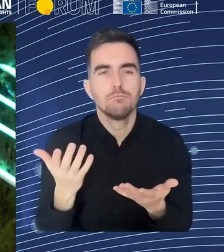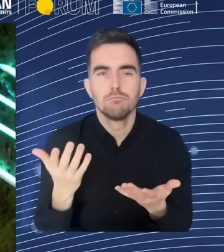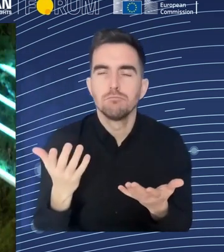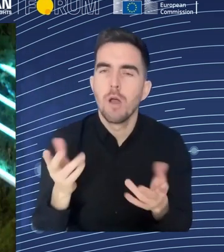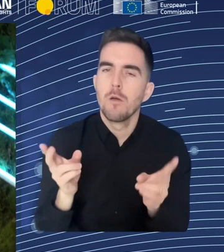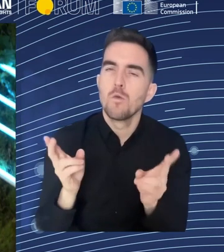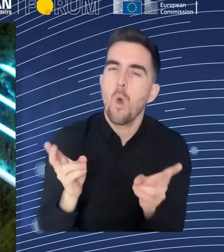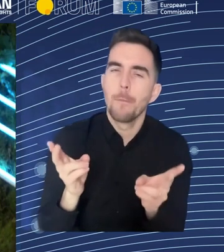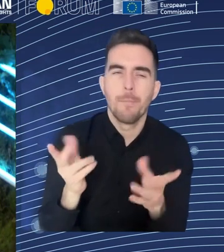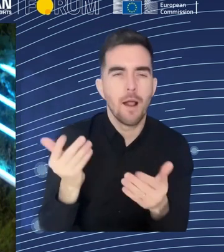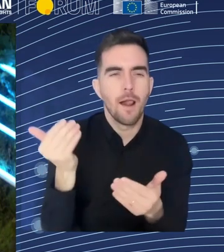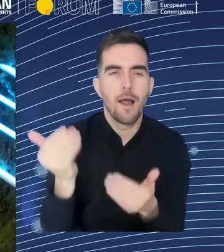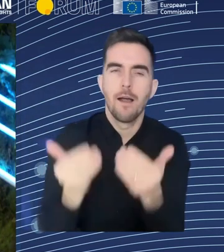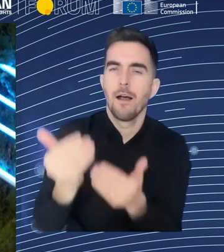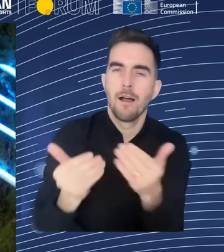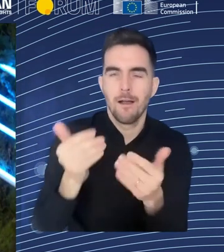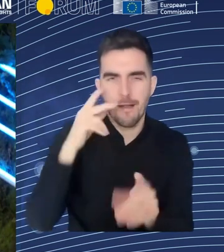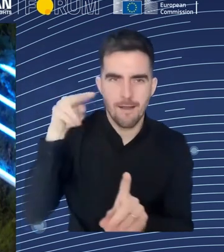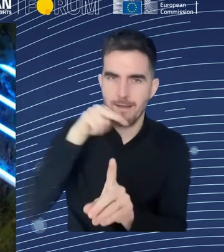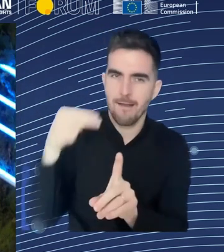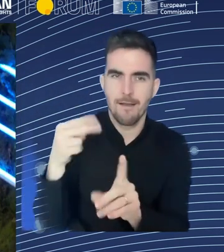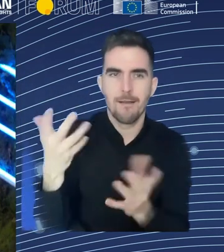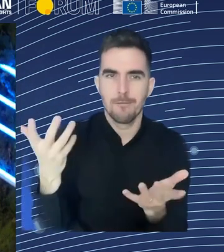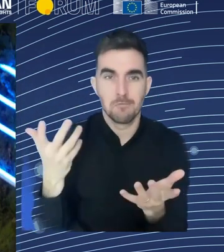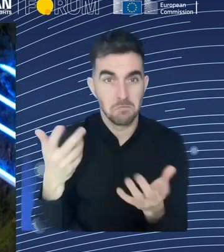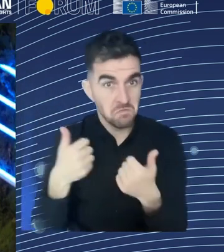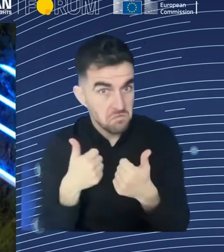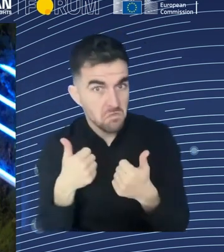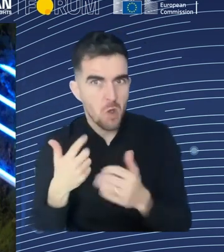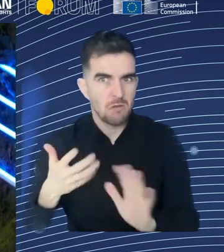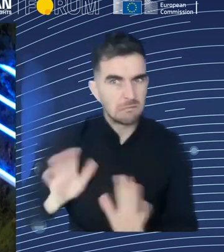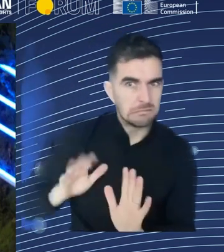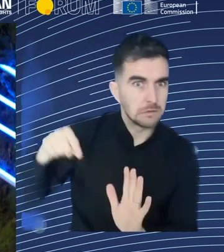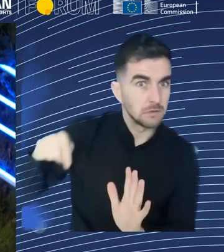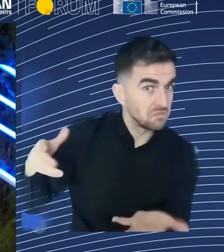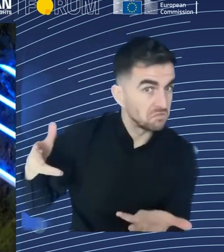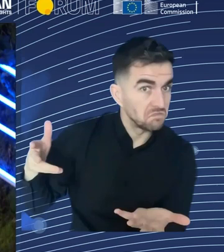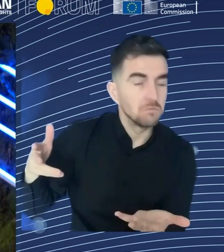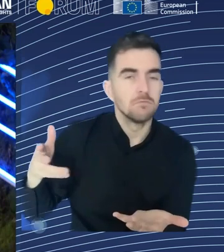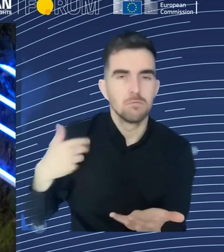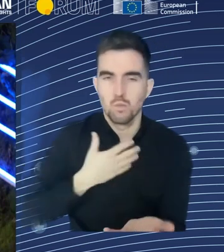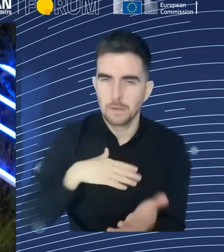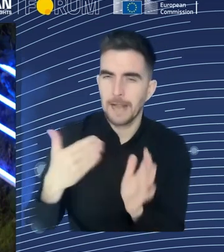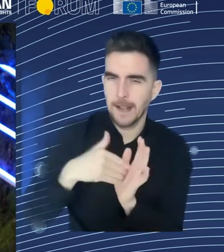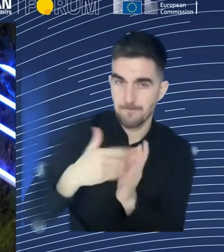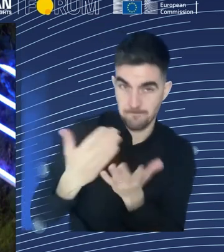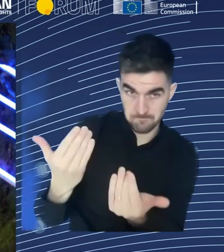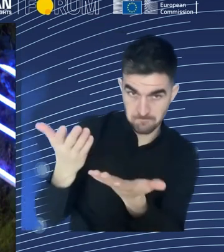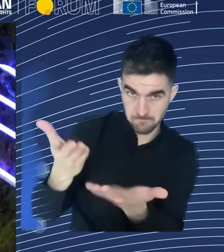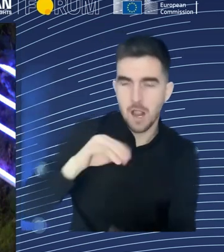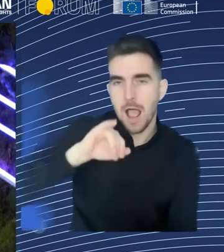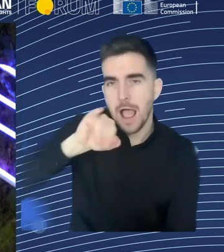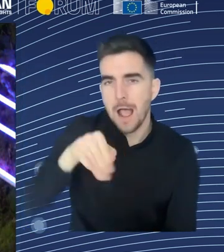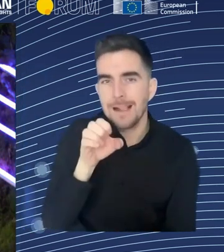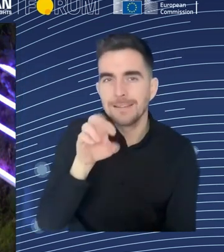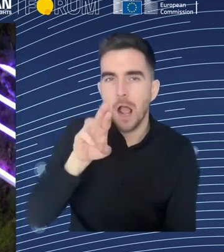you know, we have a lot of regulations here in Europe. We have a, we have a EU labor law, clearly. We have the